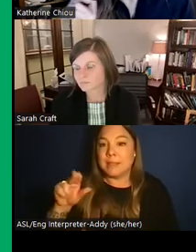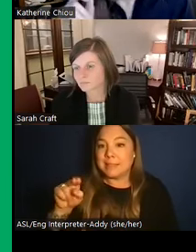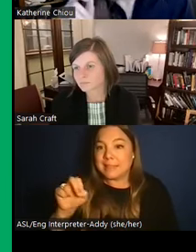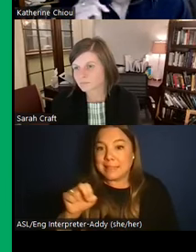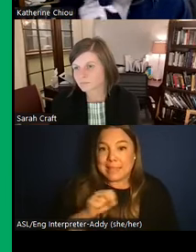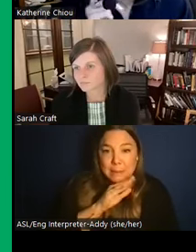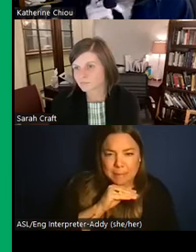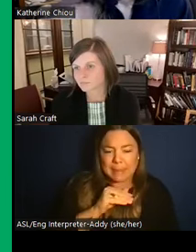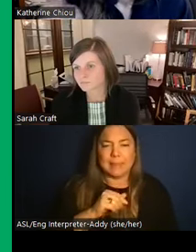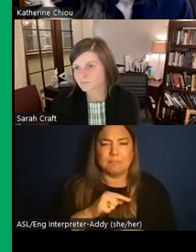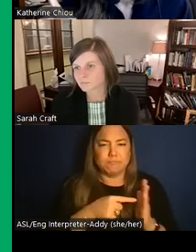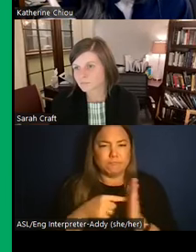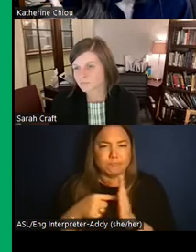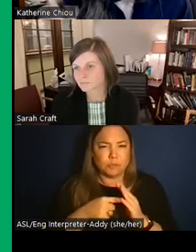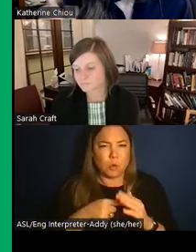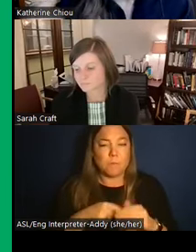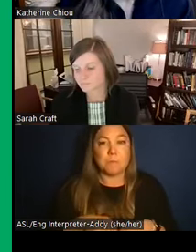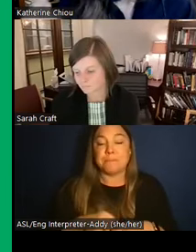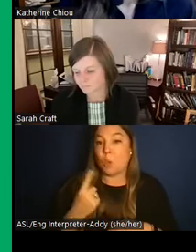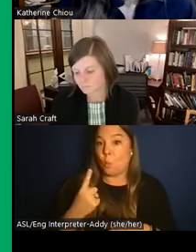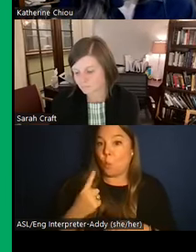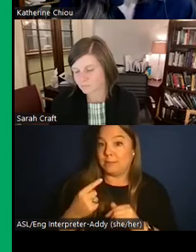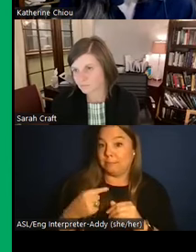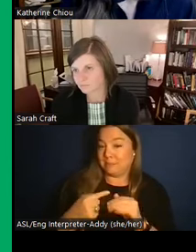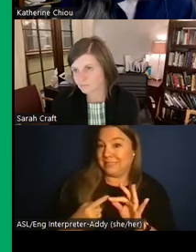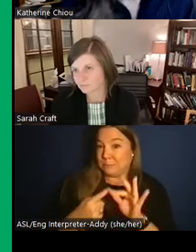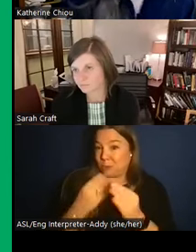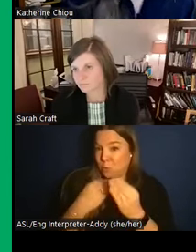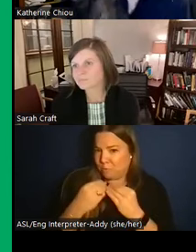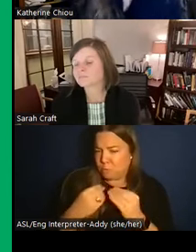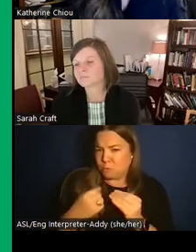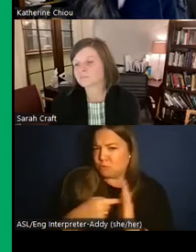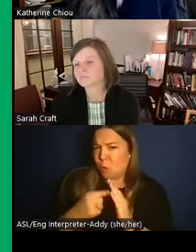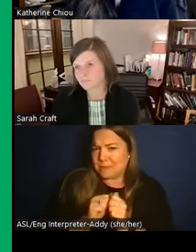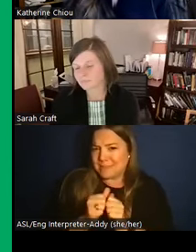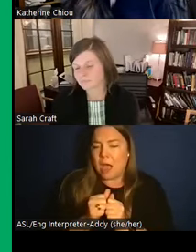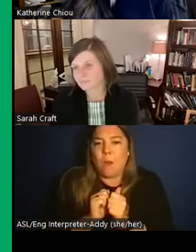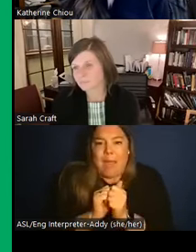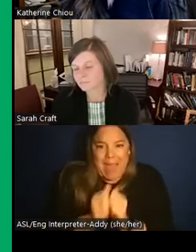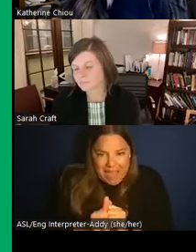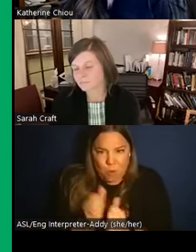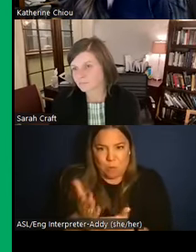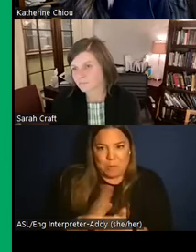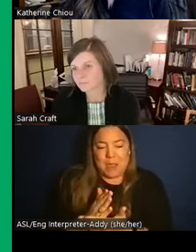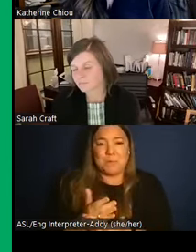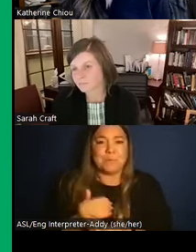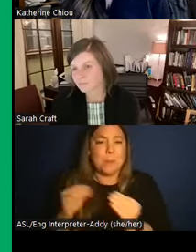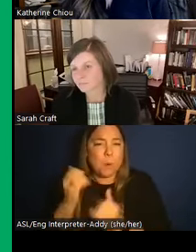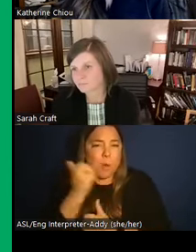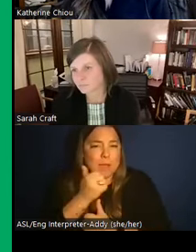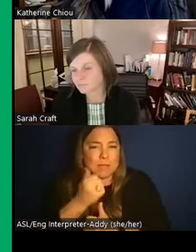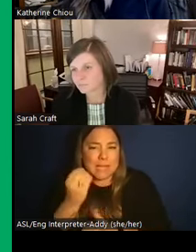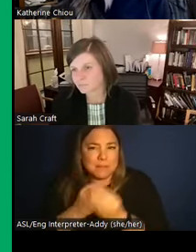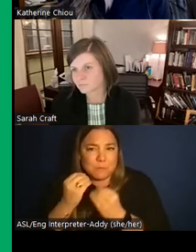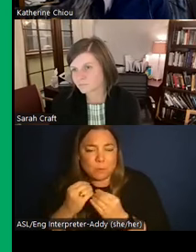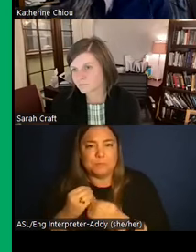thing that we think is marking special food is the way in which they're prepared, right? So everyday foods, for the most part, like at places like Southern Japan, it seems